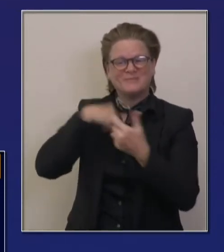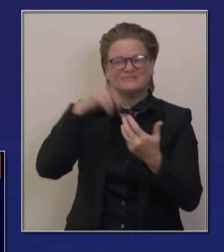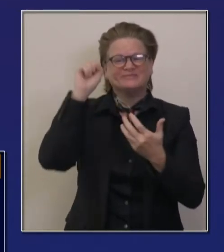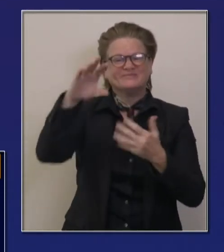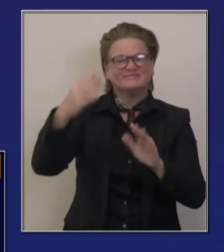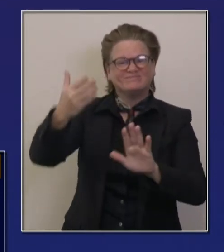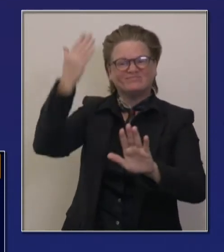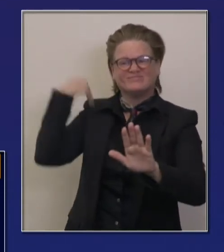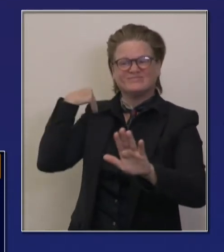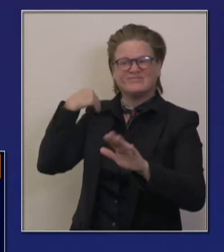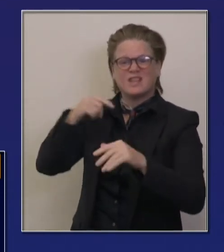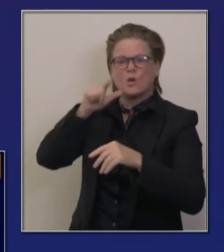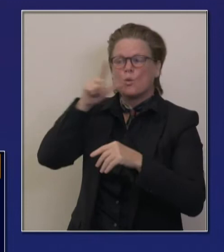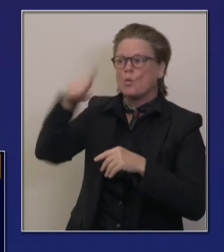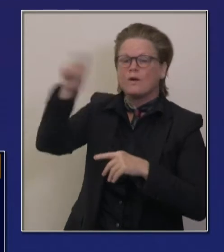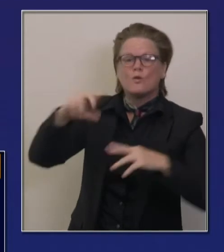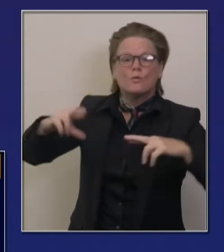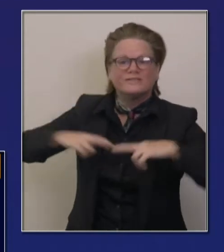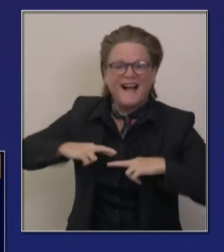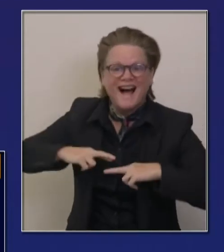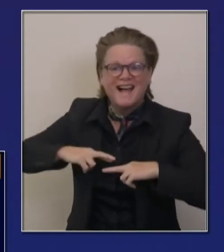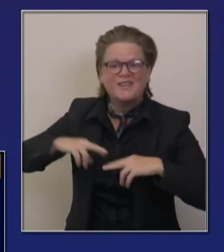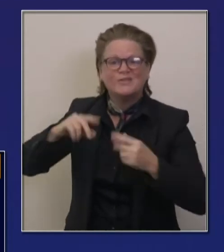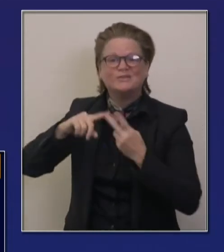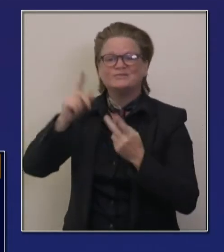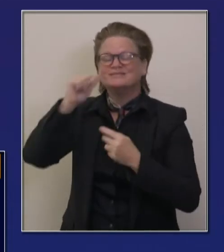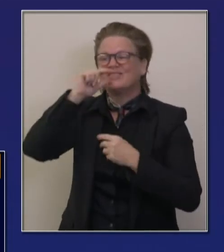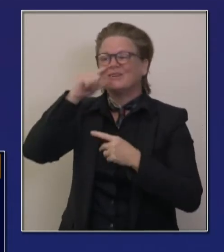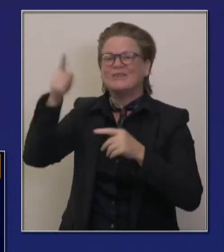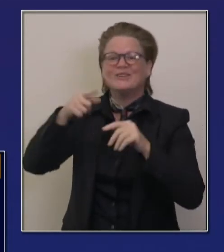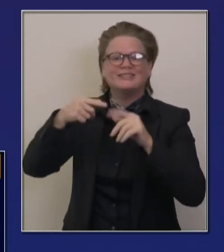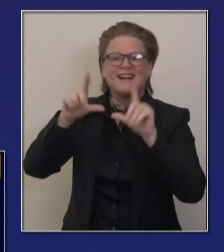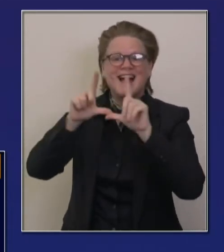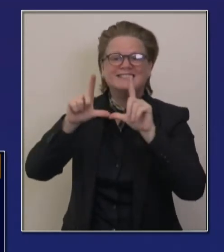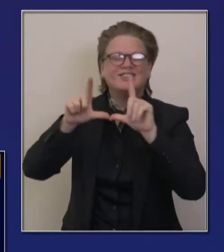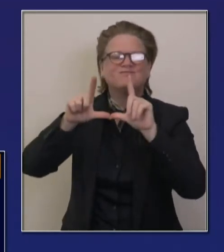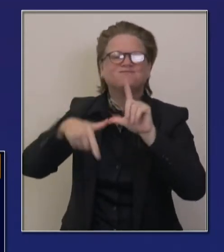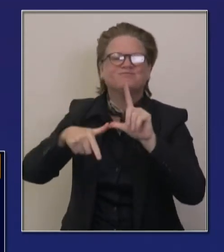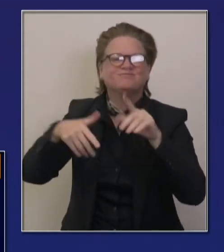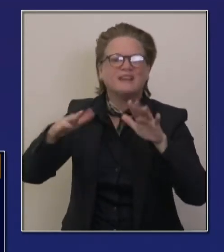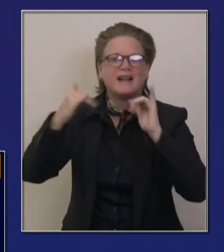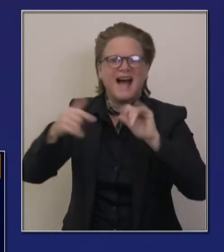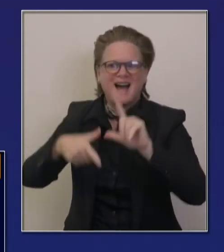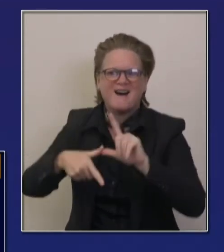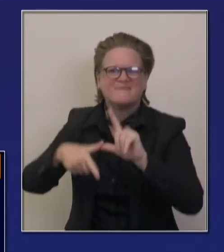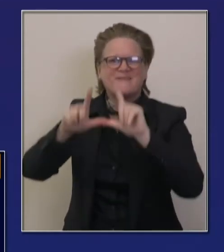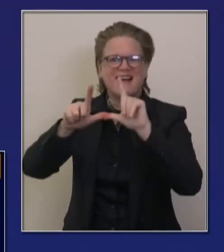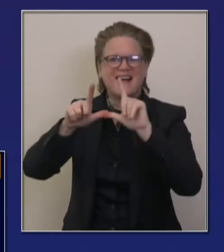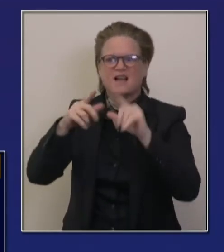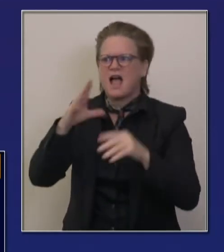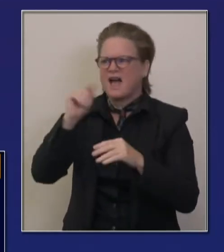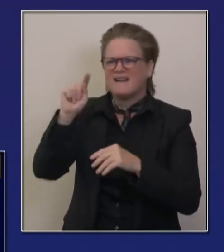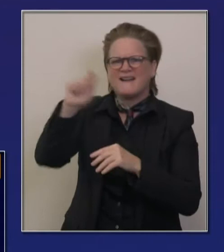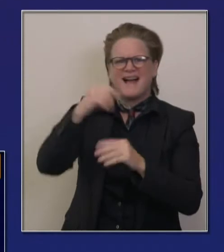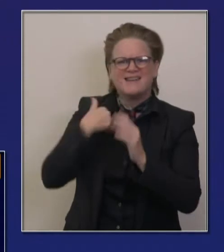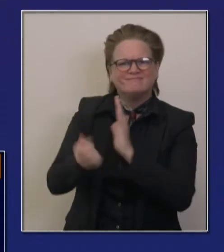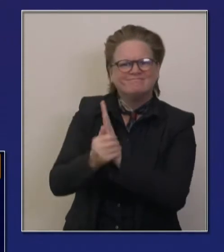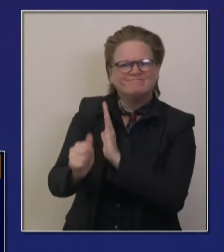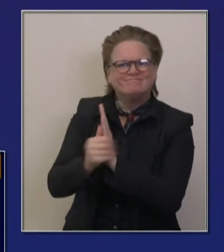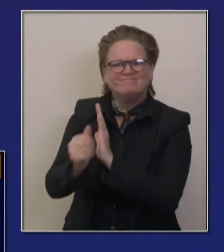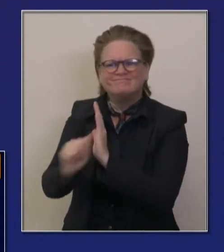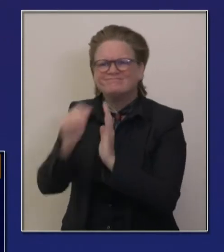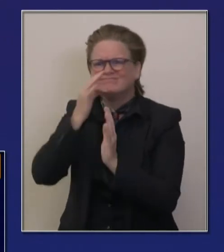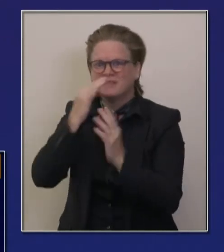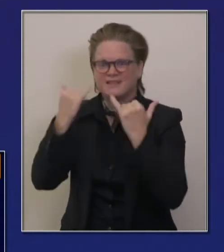expired people with particular expertise across the spectrum of needs in this state. Uh, we have an active